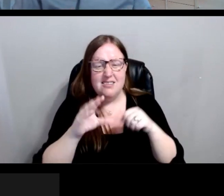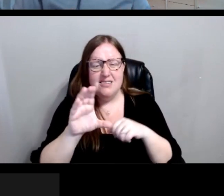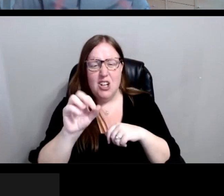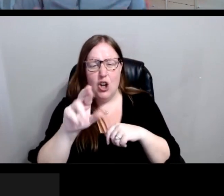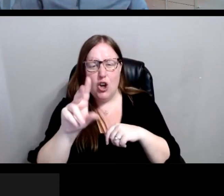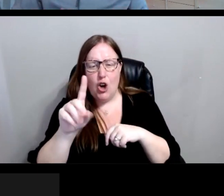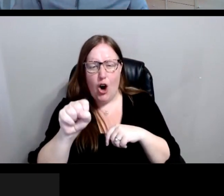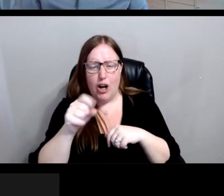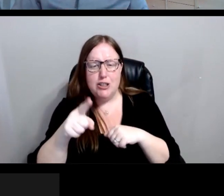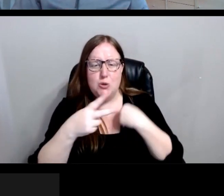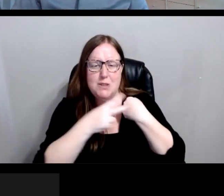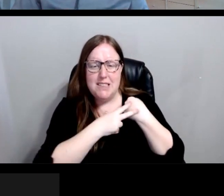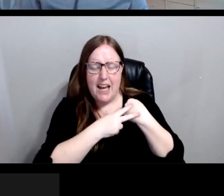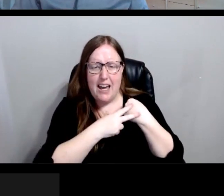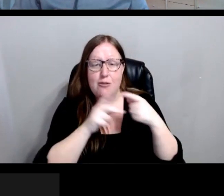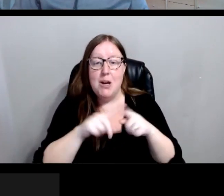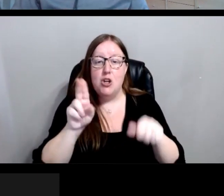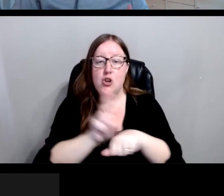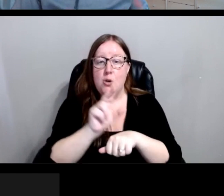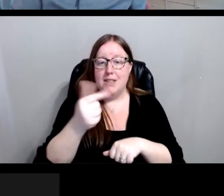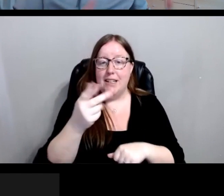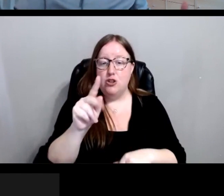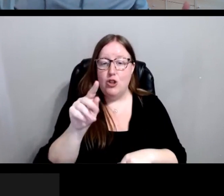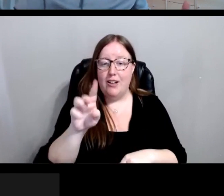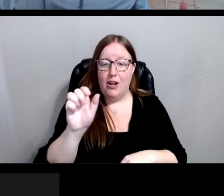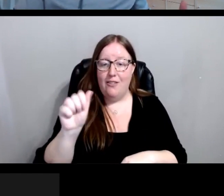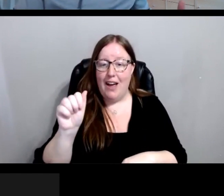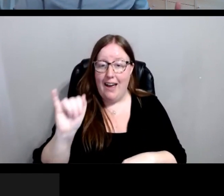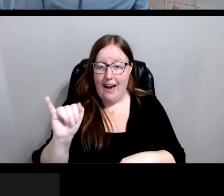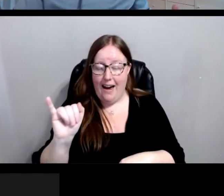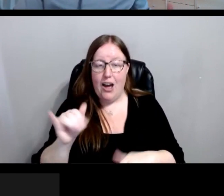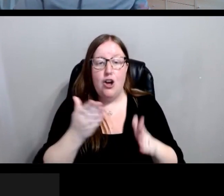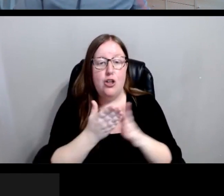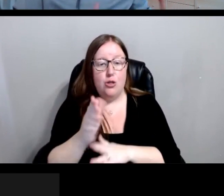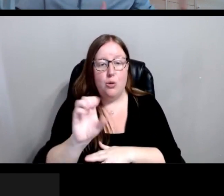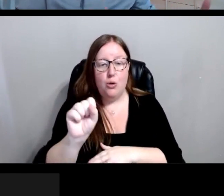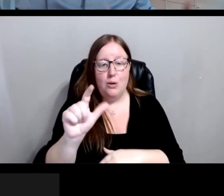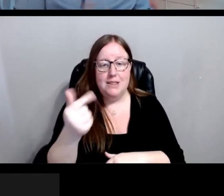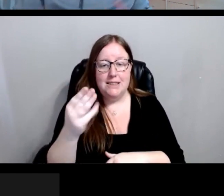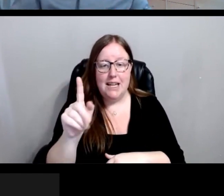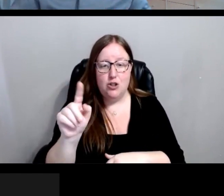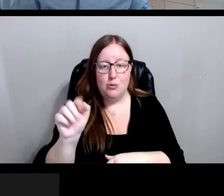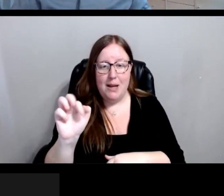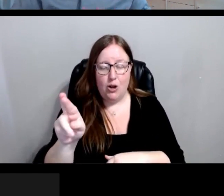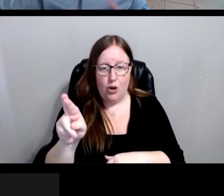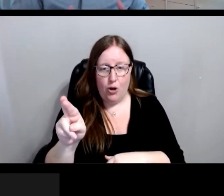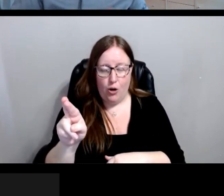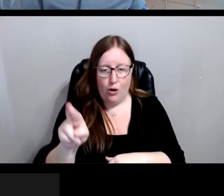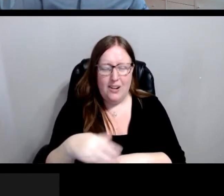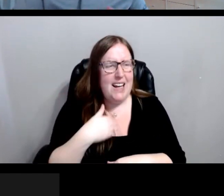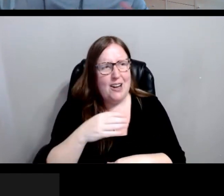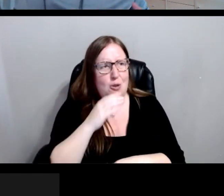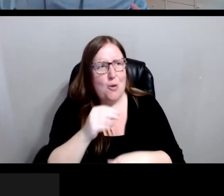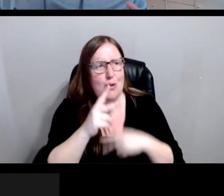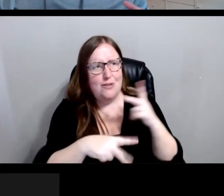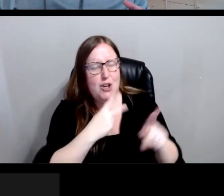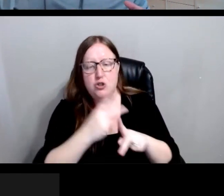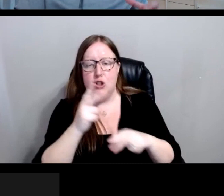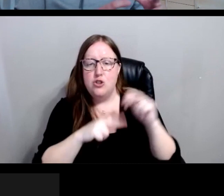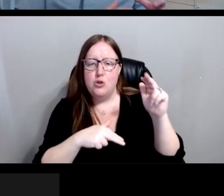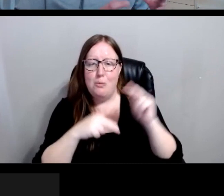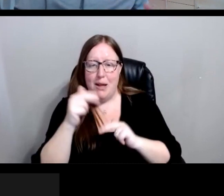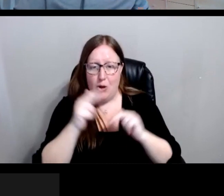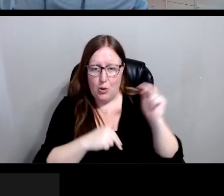But he was using generative AI through SageMaker, admittedly with the older models, not with the announcements from yesterday, to actually build